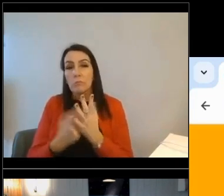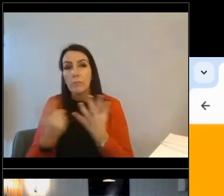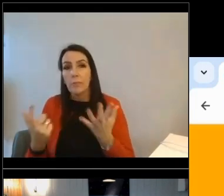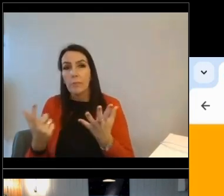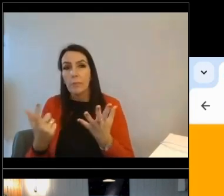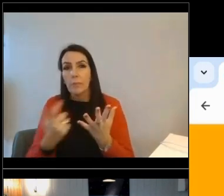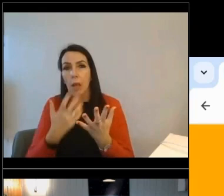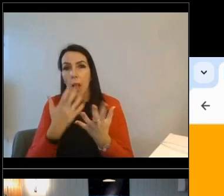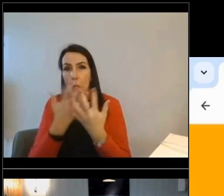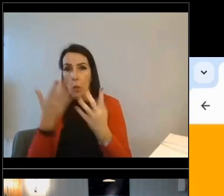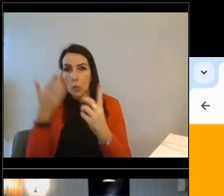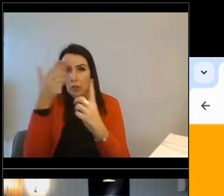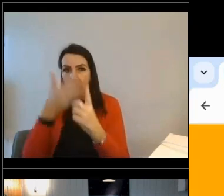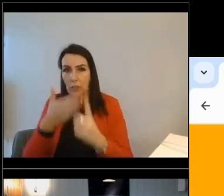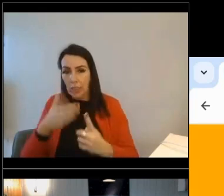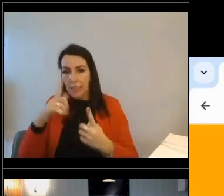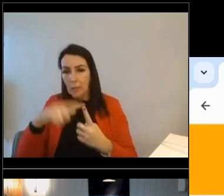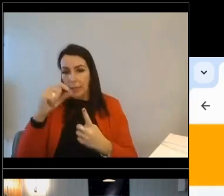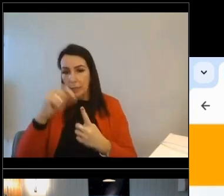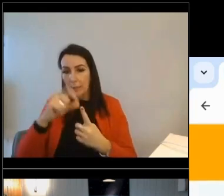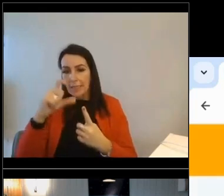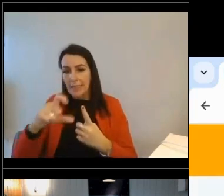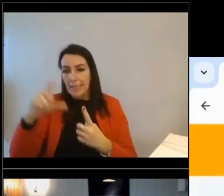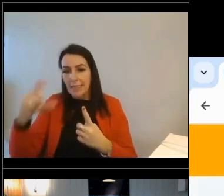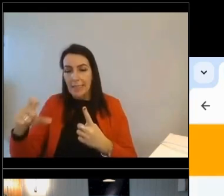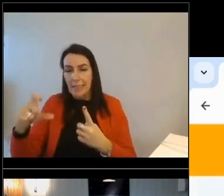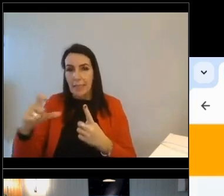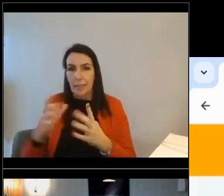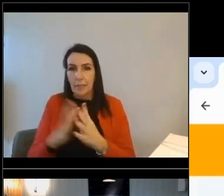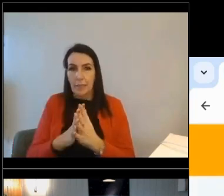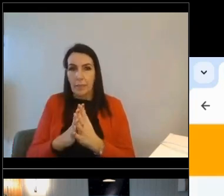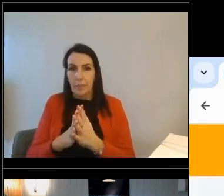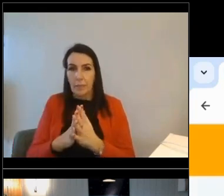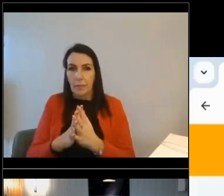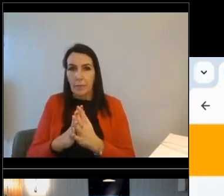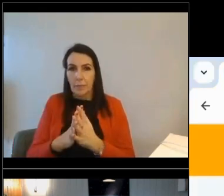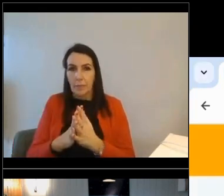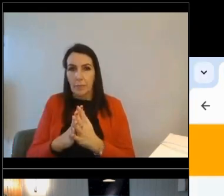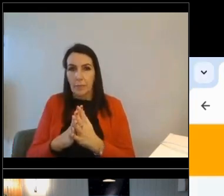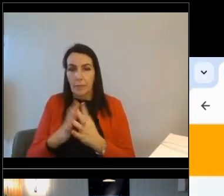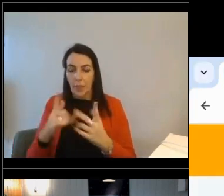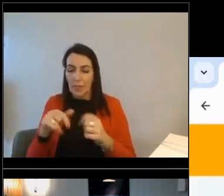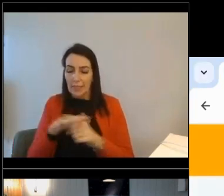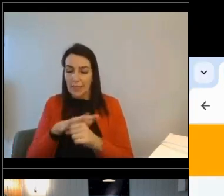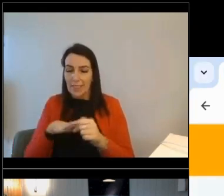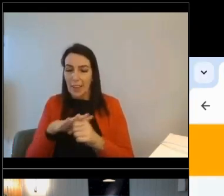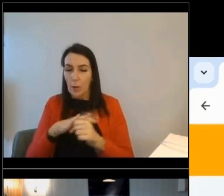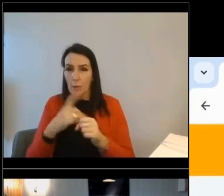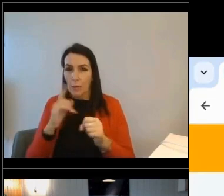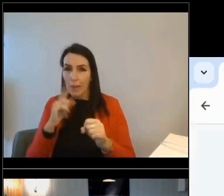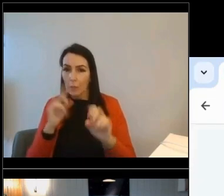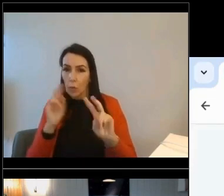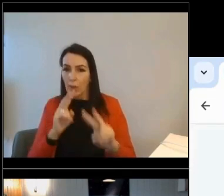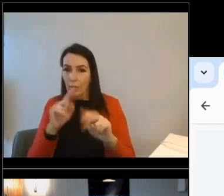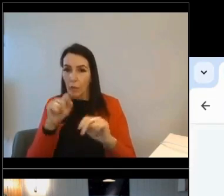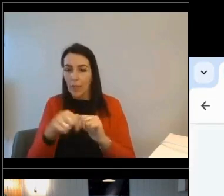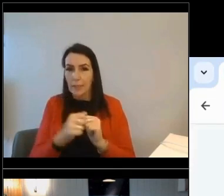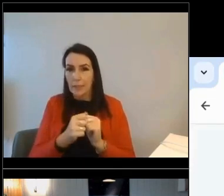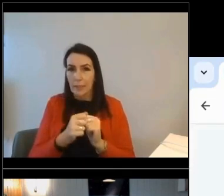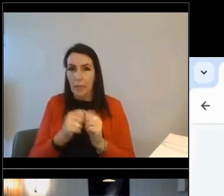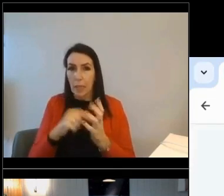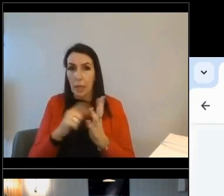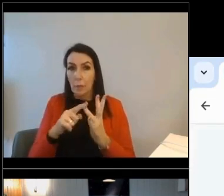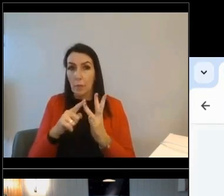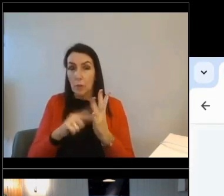targets around EPCC, then obviously this is a fairly logical scenario for people to look at. And the tool will help them